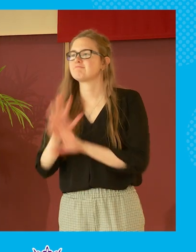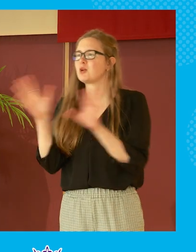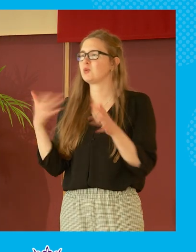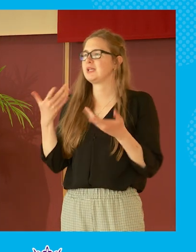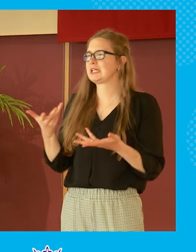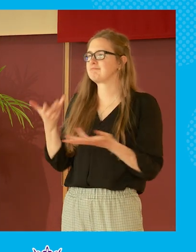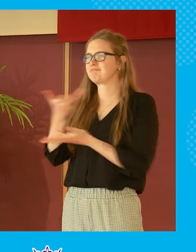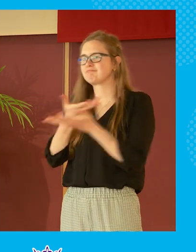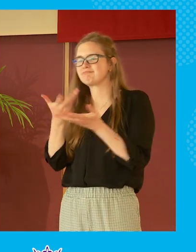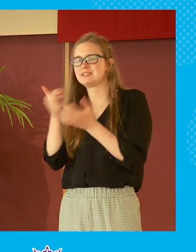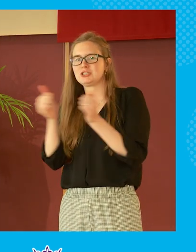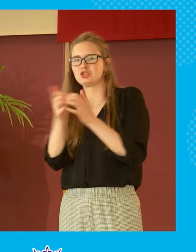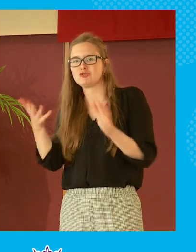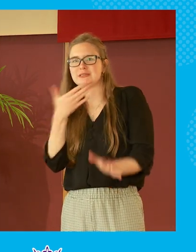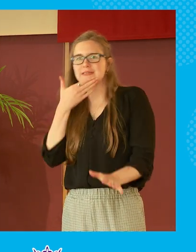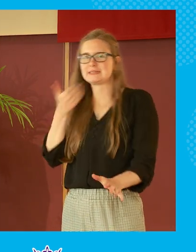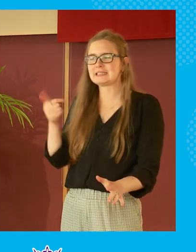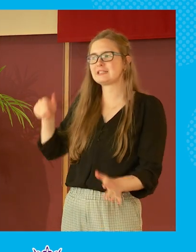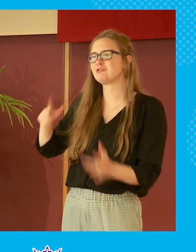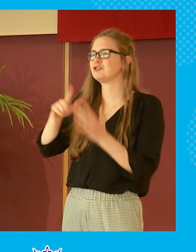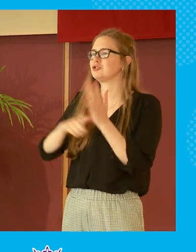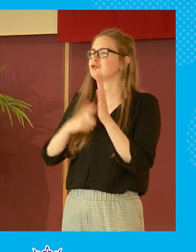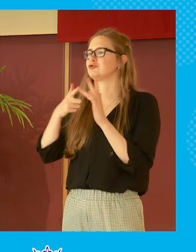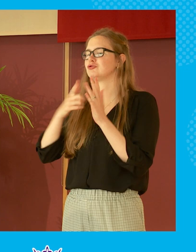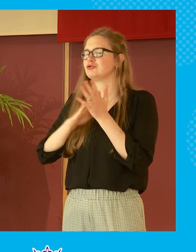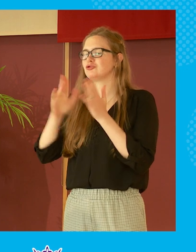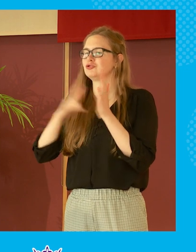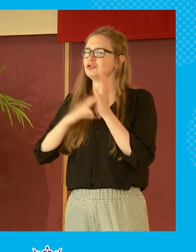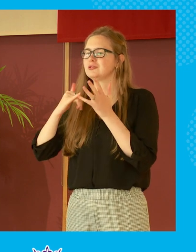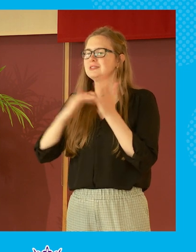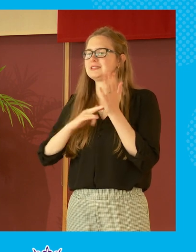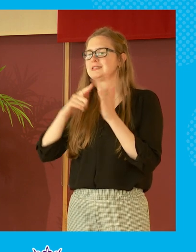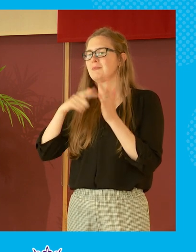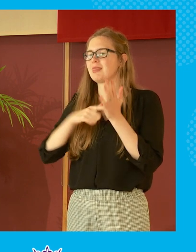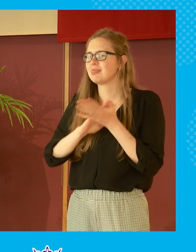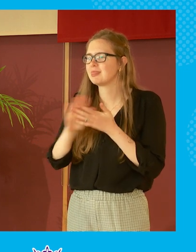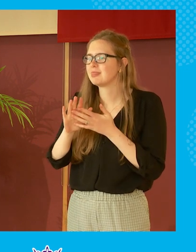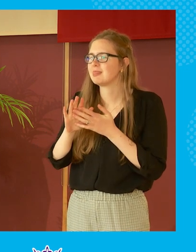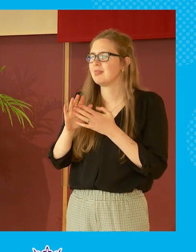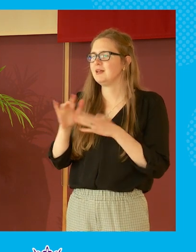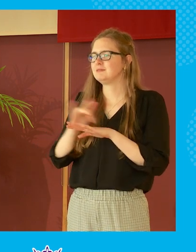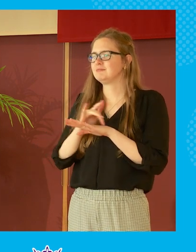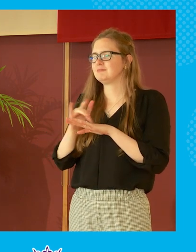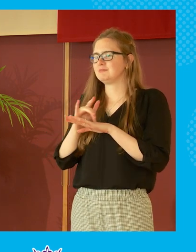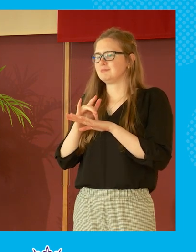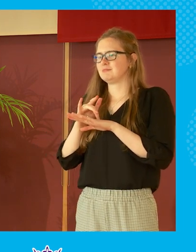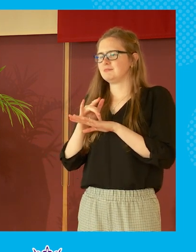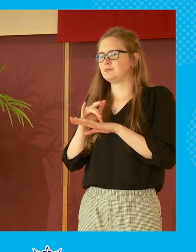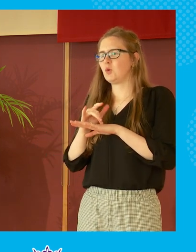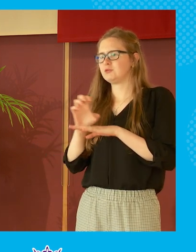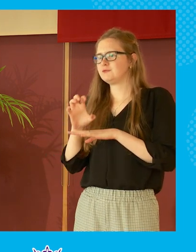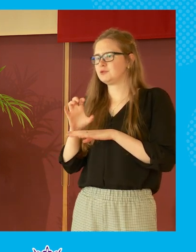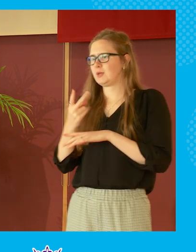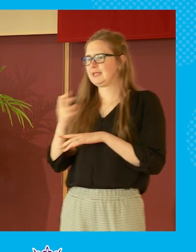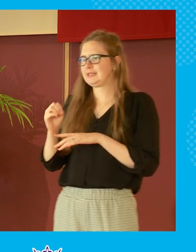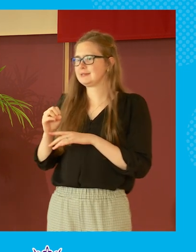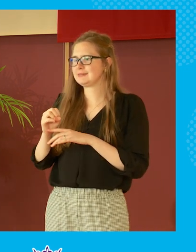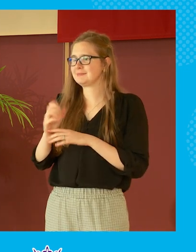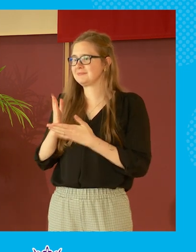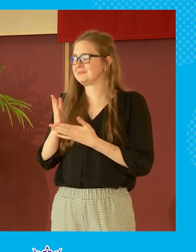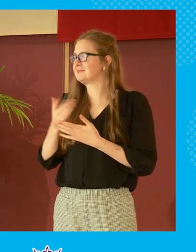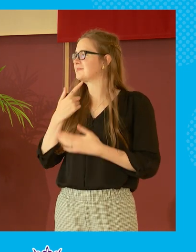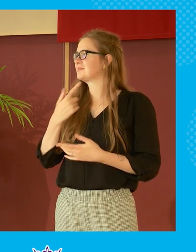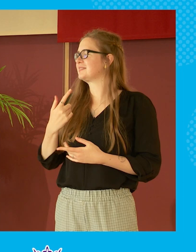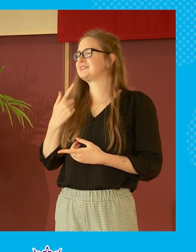and we're here with the john smith center which promotes trust and politics and public service how do you think the current discourse of political debate affects